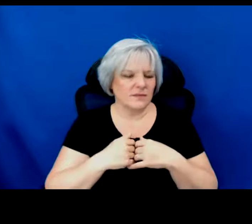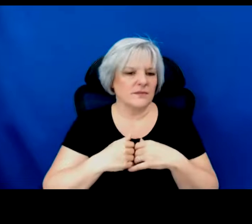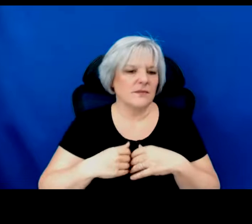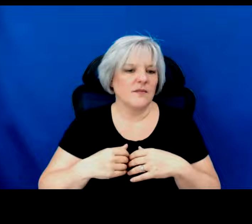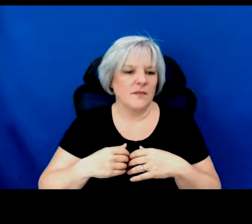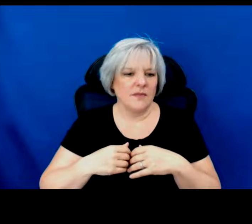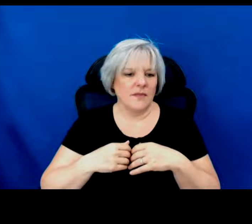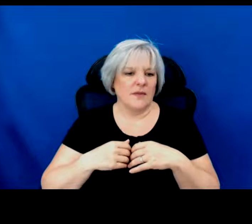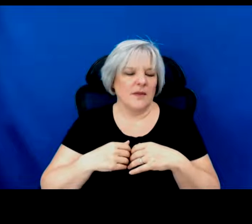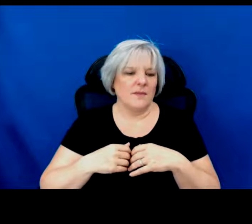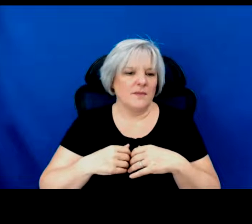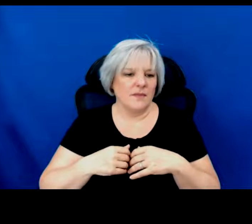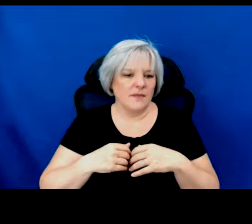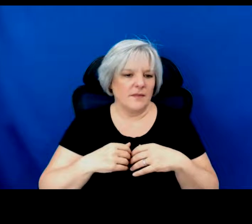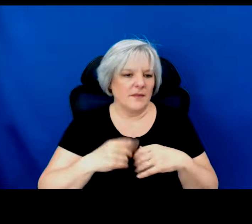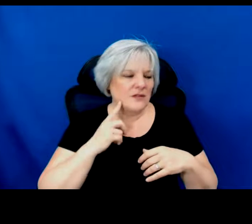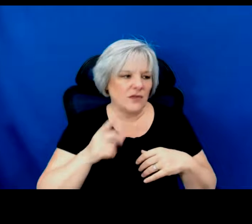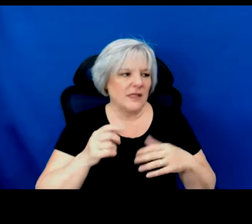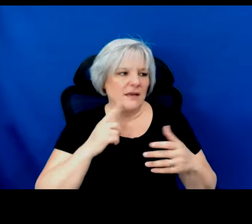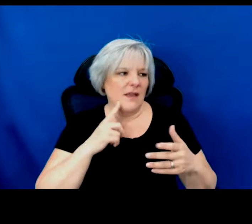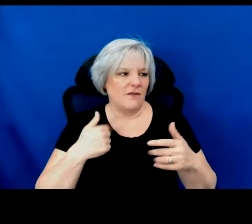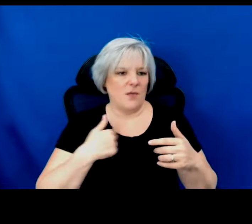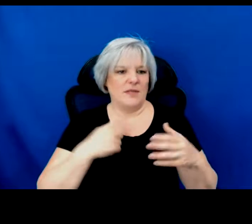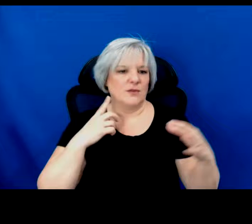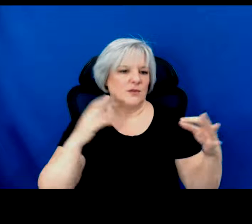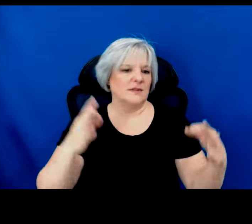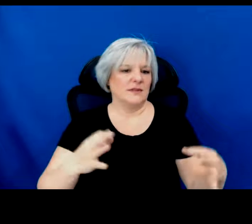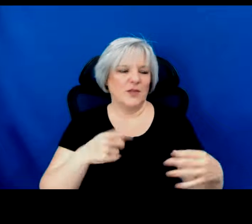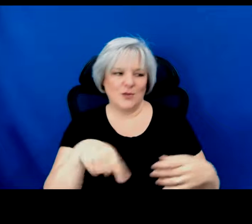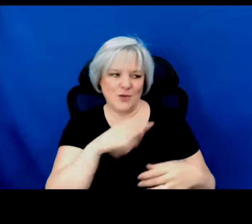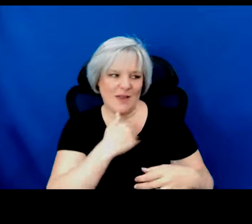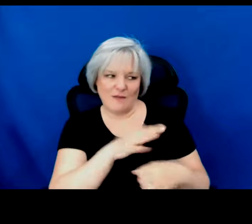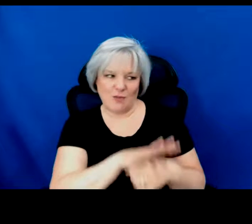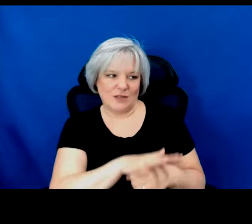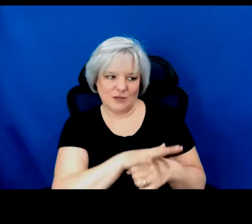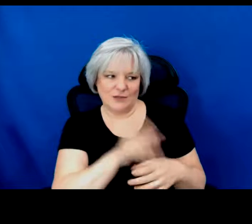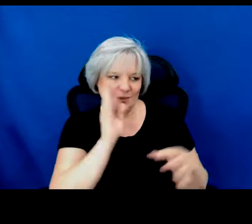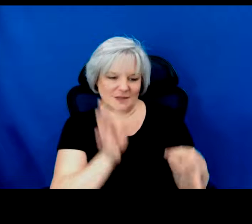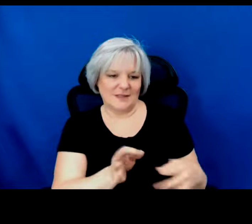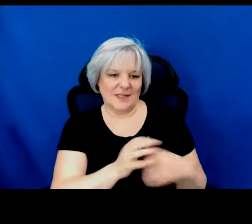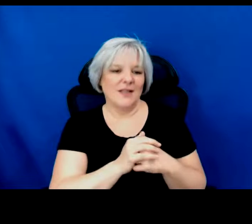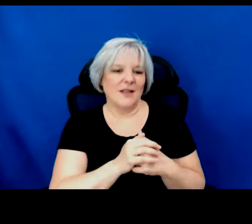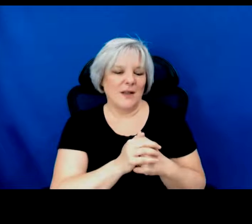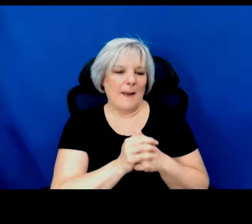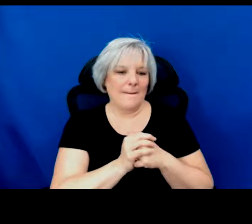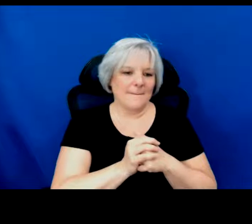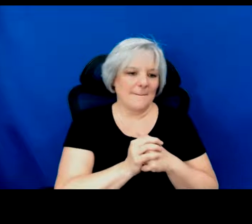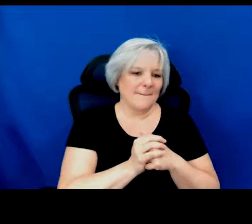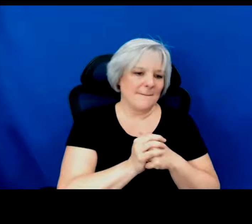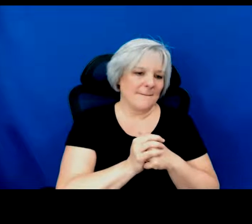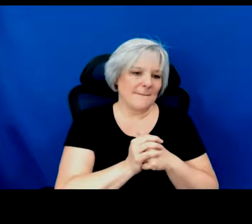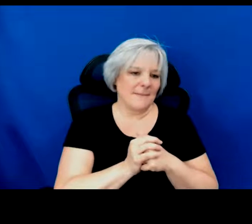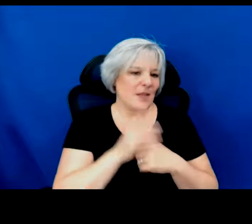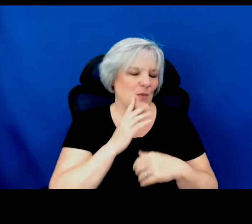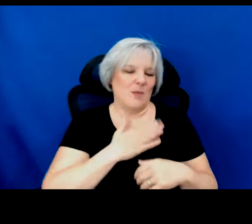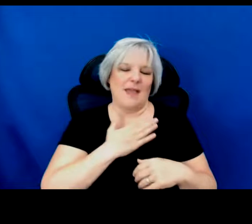It's not, you know, it's not for, for you to determine your, you don't have the pressure of determining that. We'll take that on and, and be